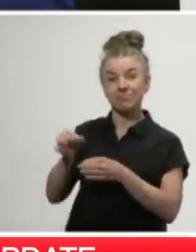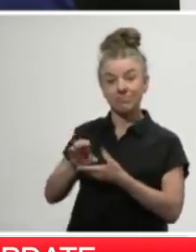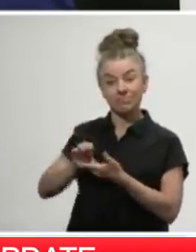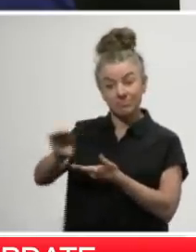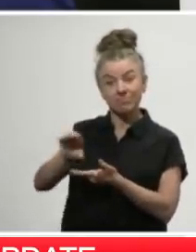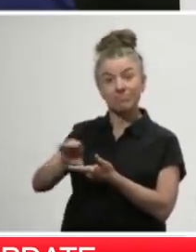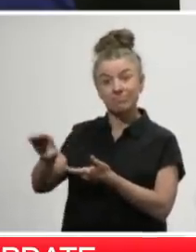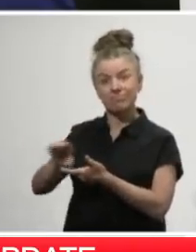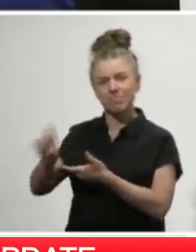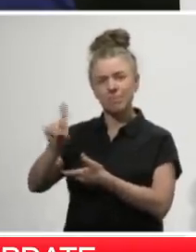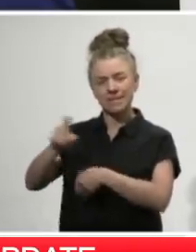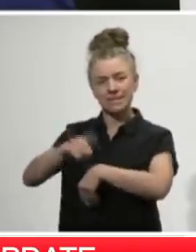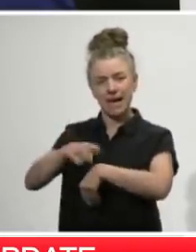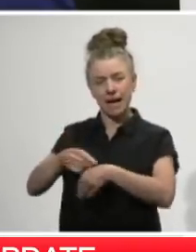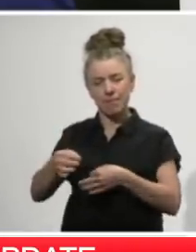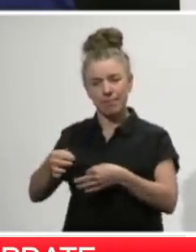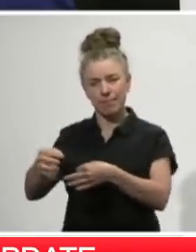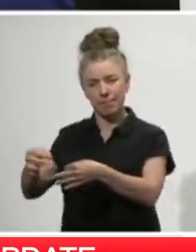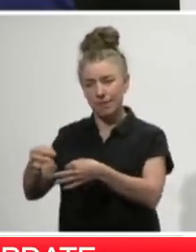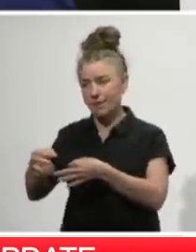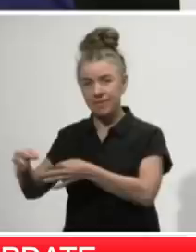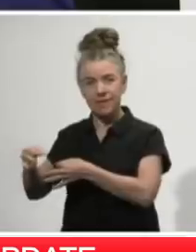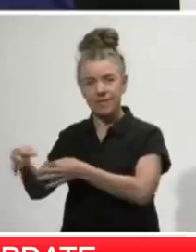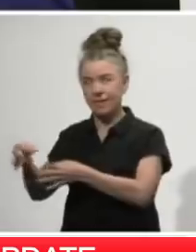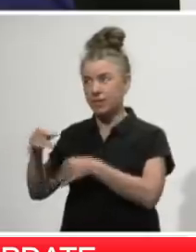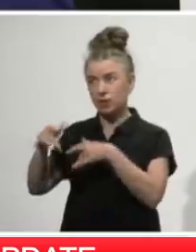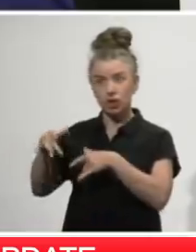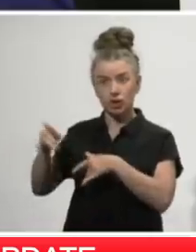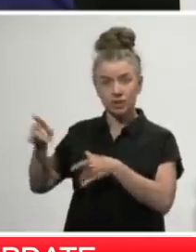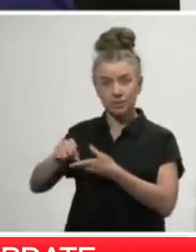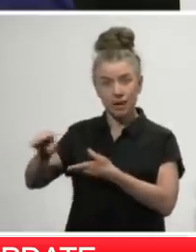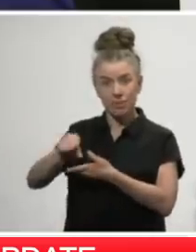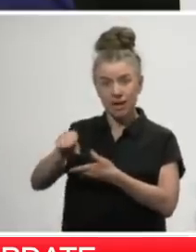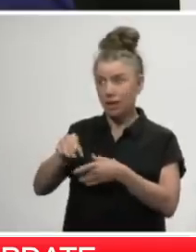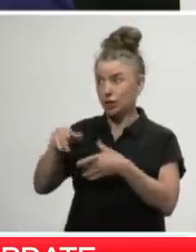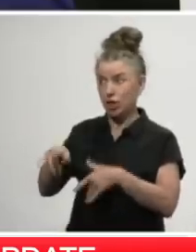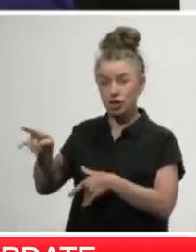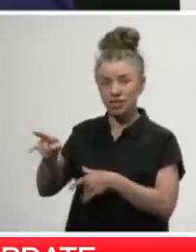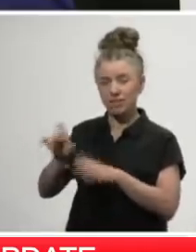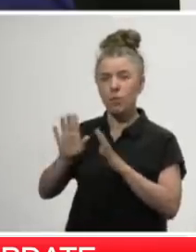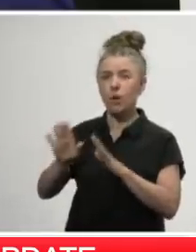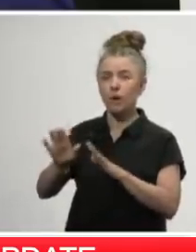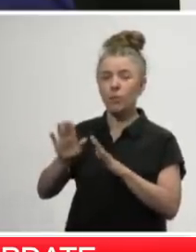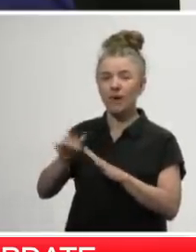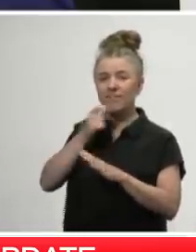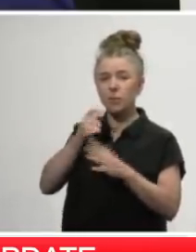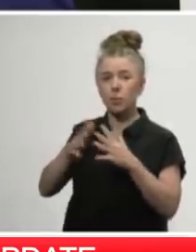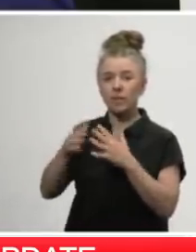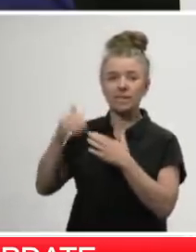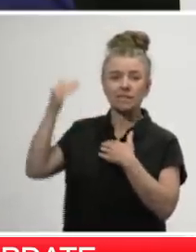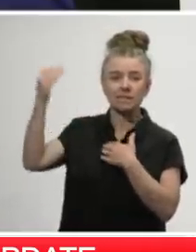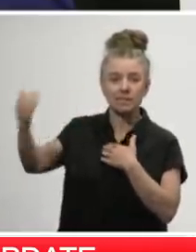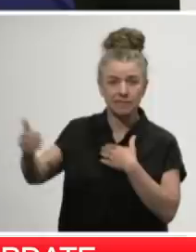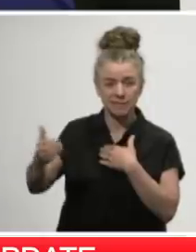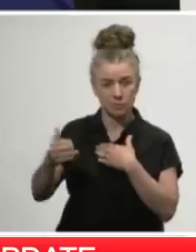schemes haven't yet started paying out and nor are they scheduled to in many cases for some weeks to come. One of our